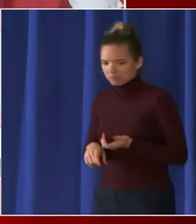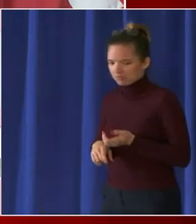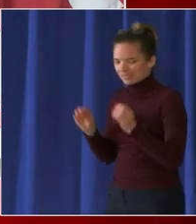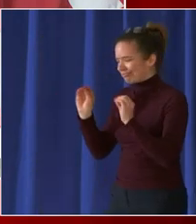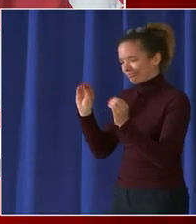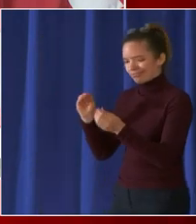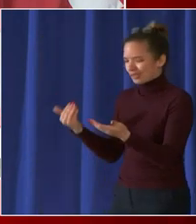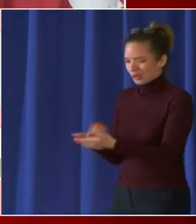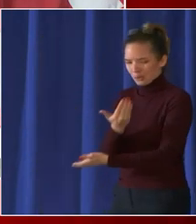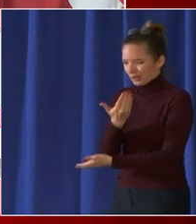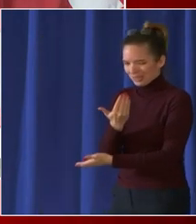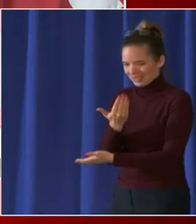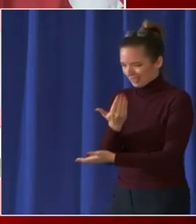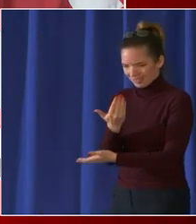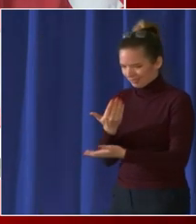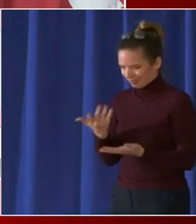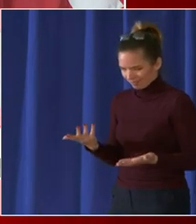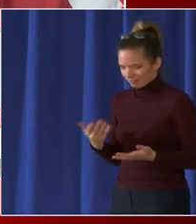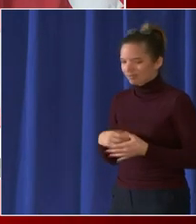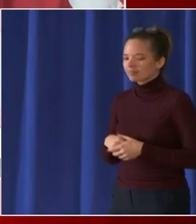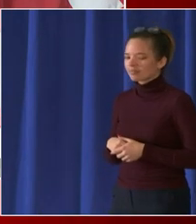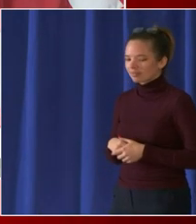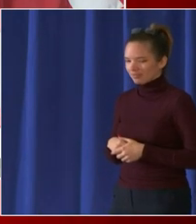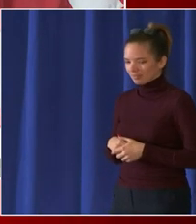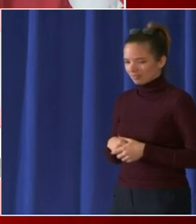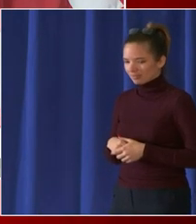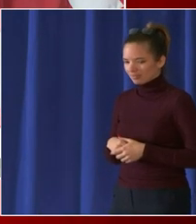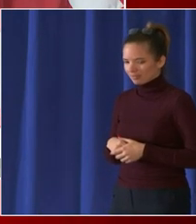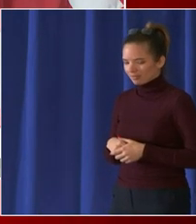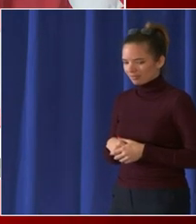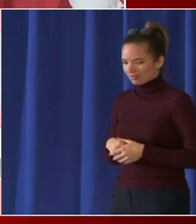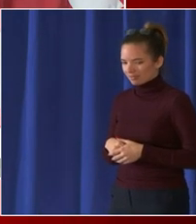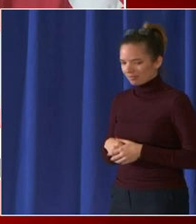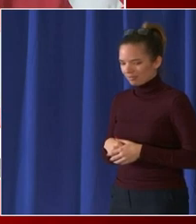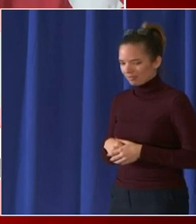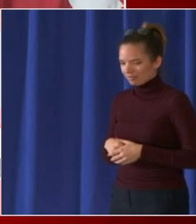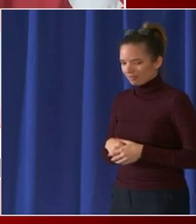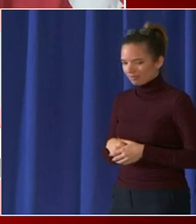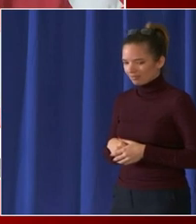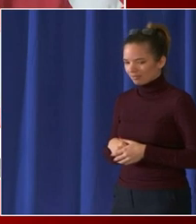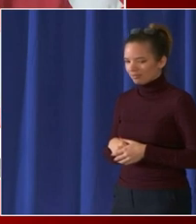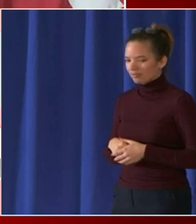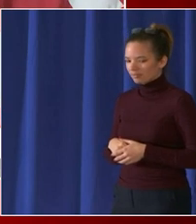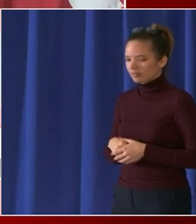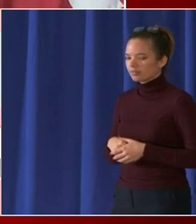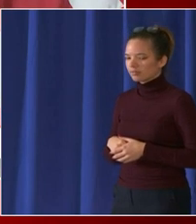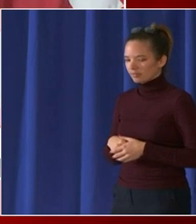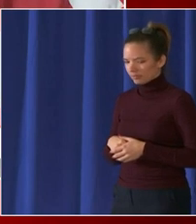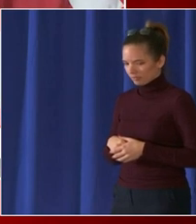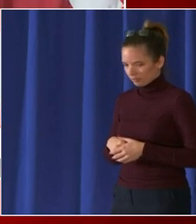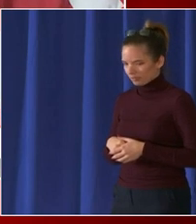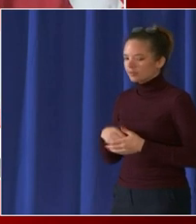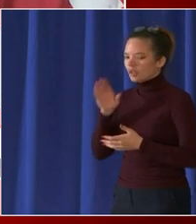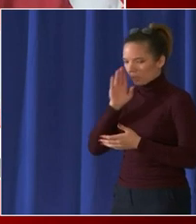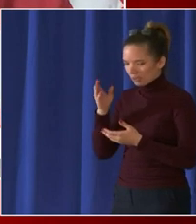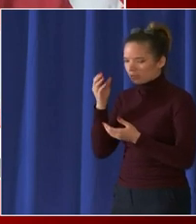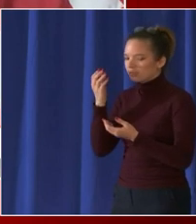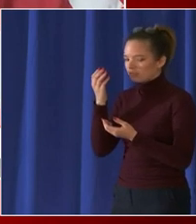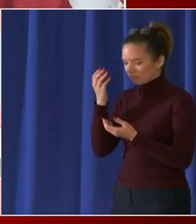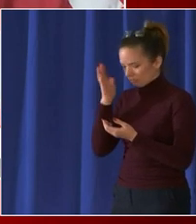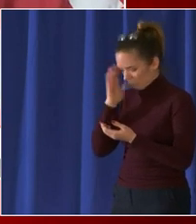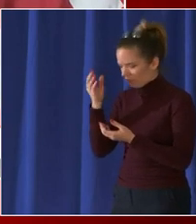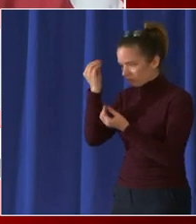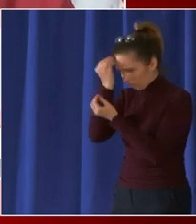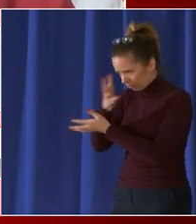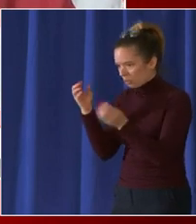those conversations to implement a deadline and i would um we'll plan to have that in a future update okay thank